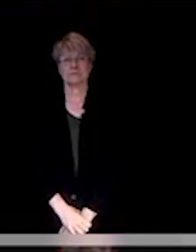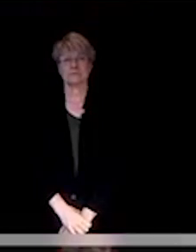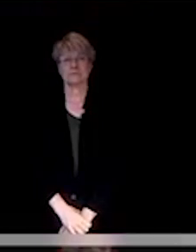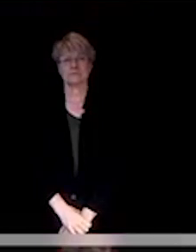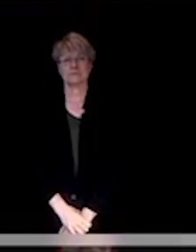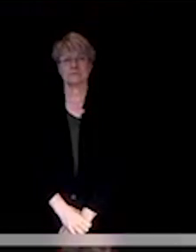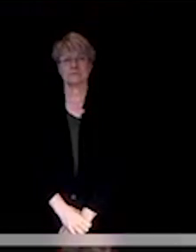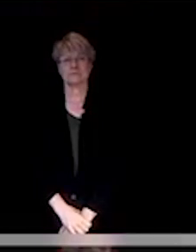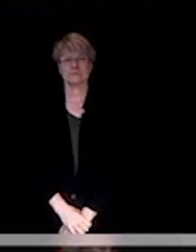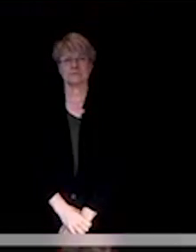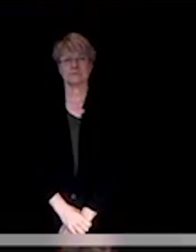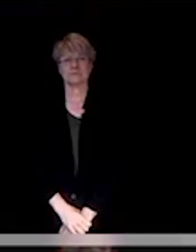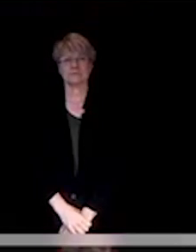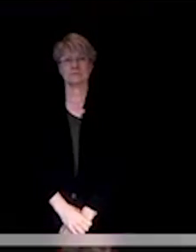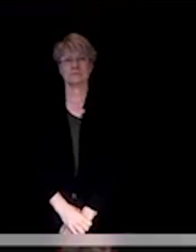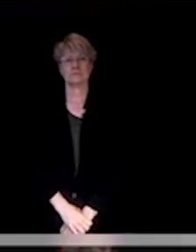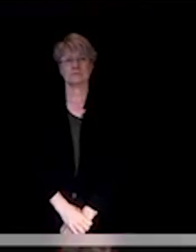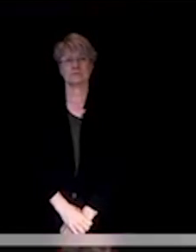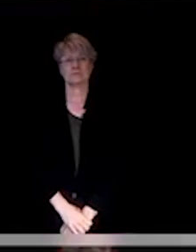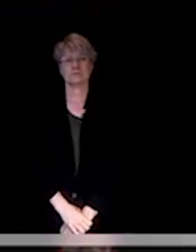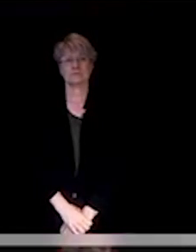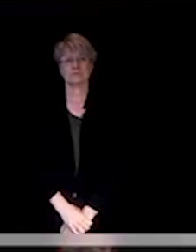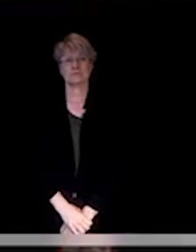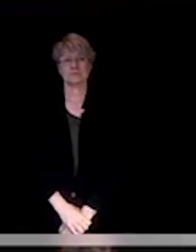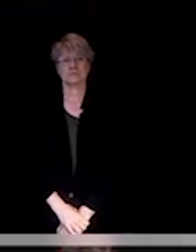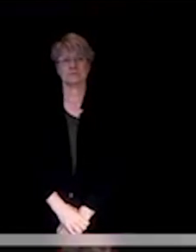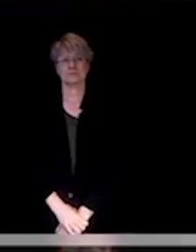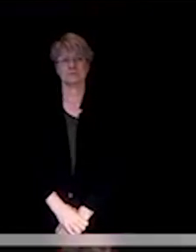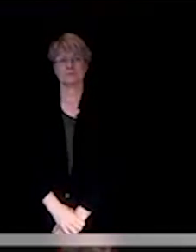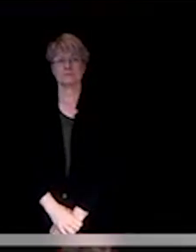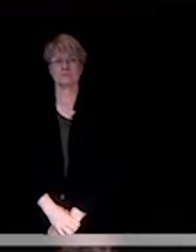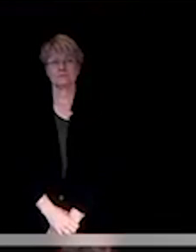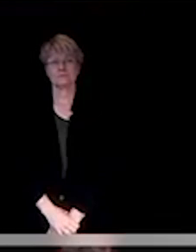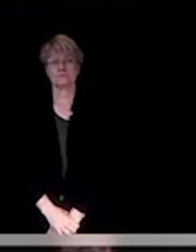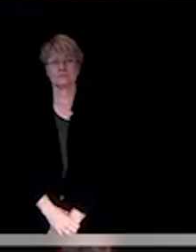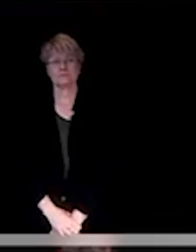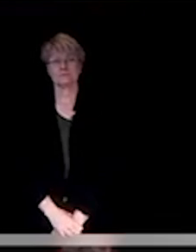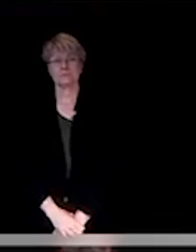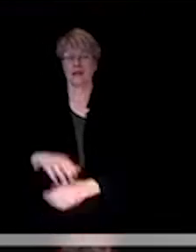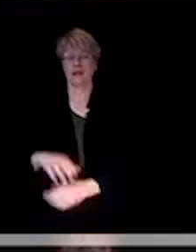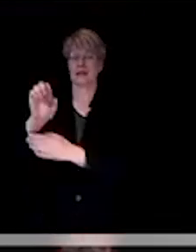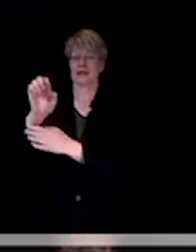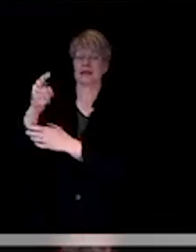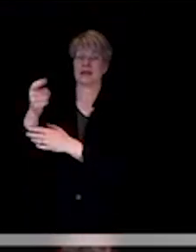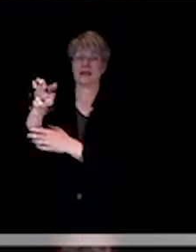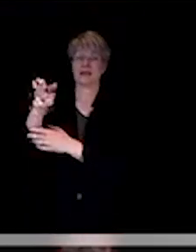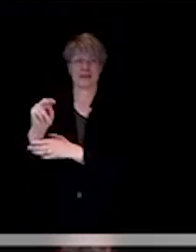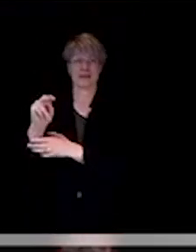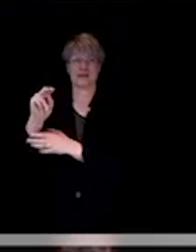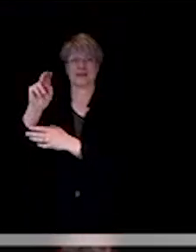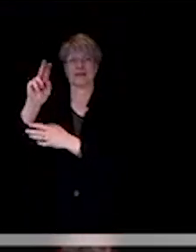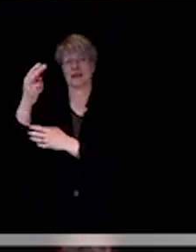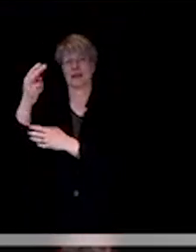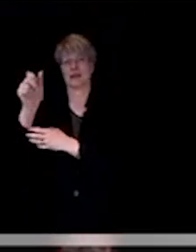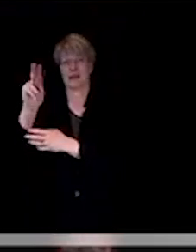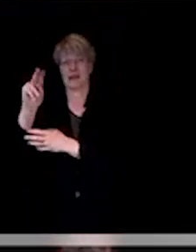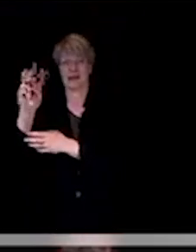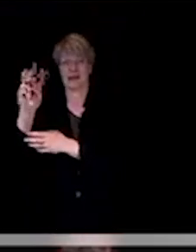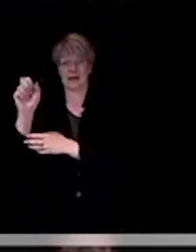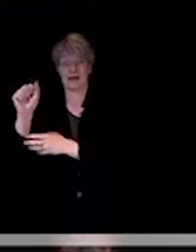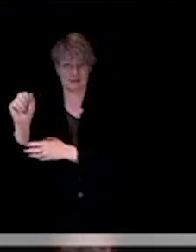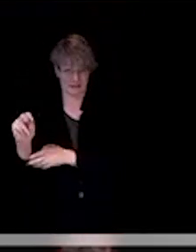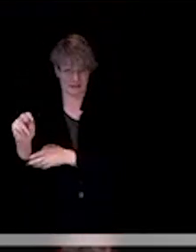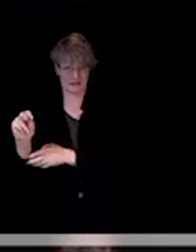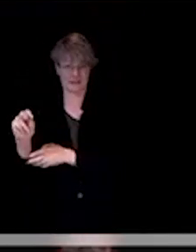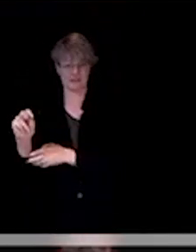Ms. Schuette, can I ask a question off the bat? This is Ethan Hanson. All right. How are you